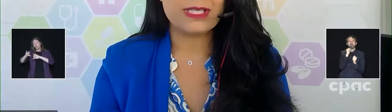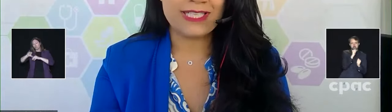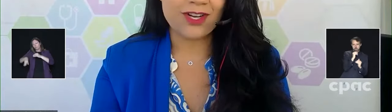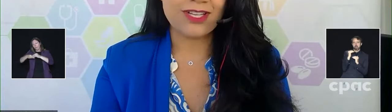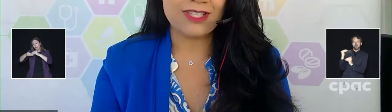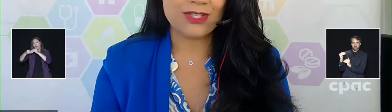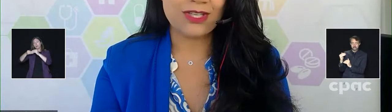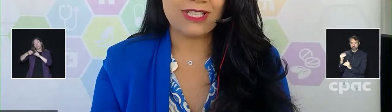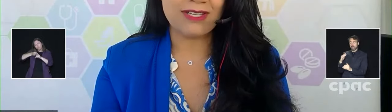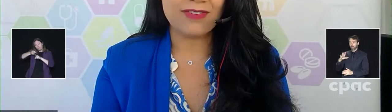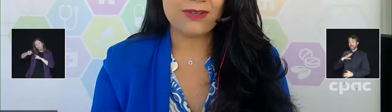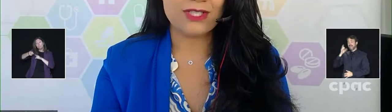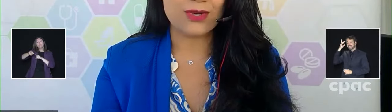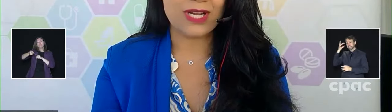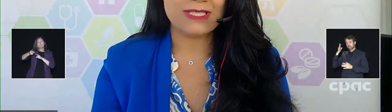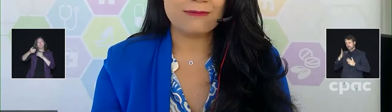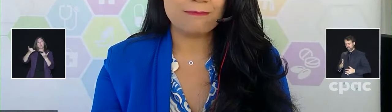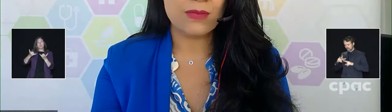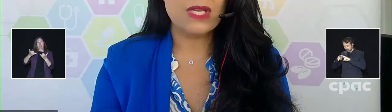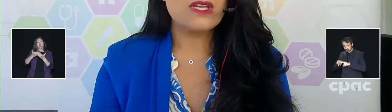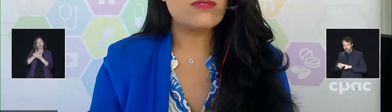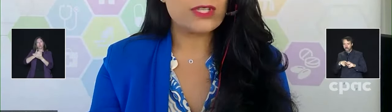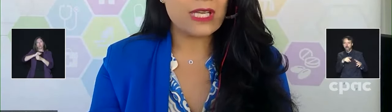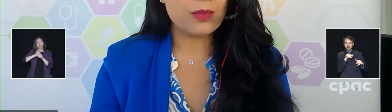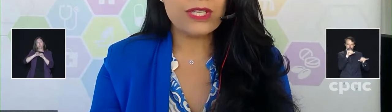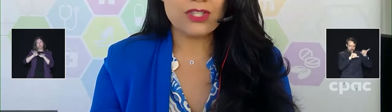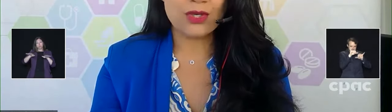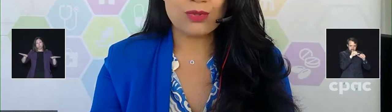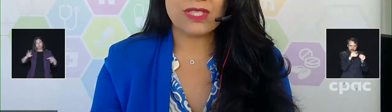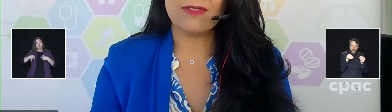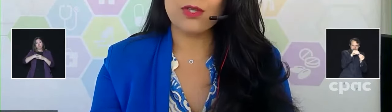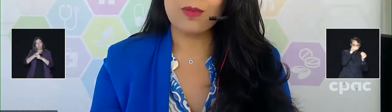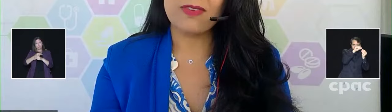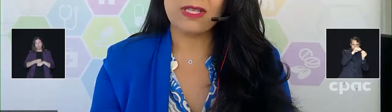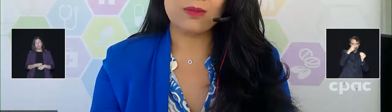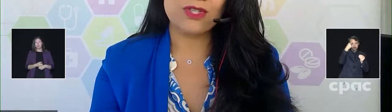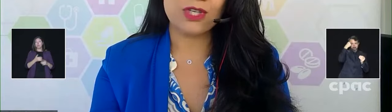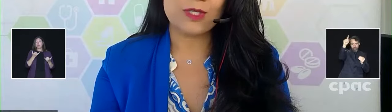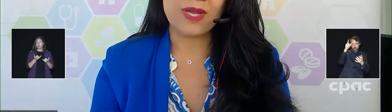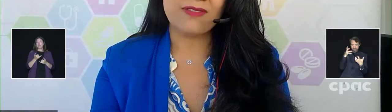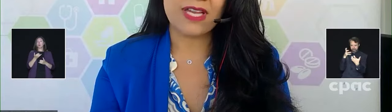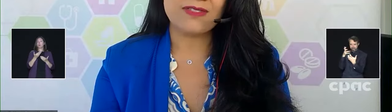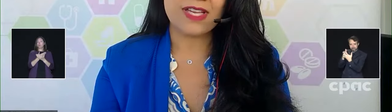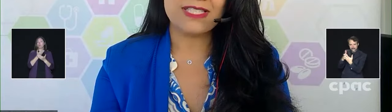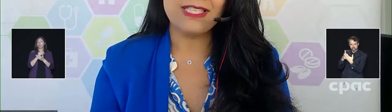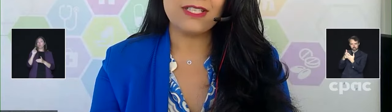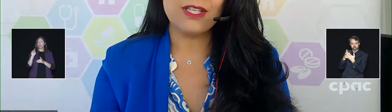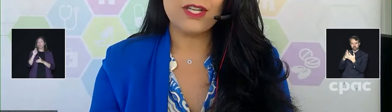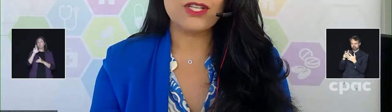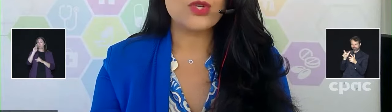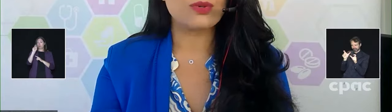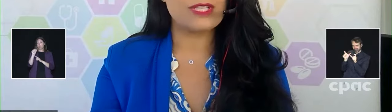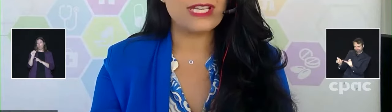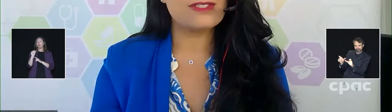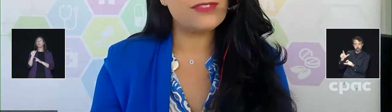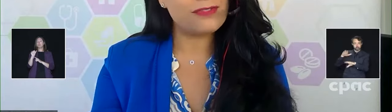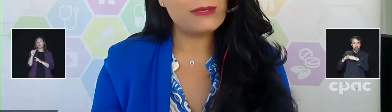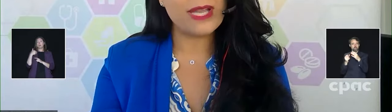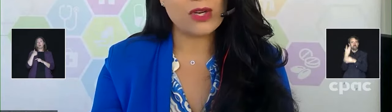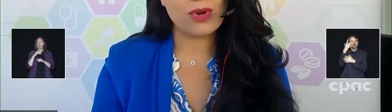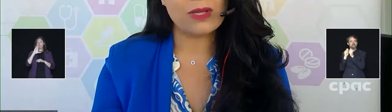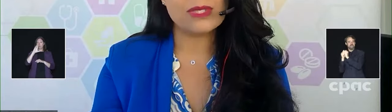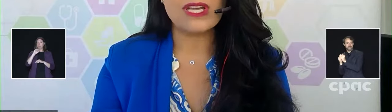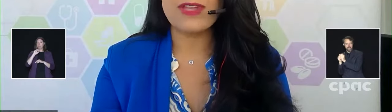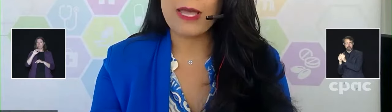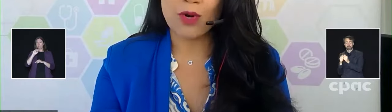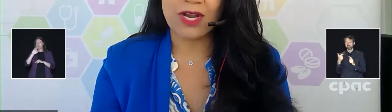specifically target the circulating virus strains. For example, each dose of the new bivalent Moderna spike-vax vaccine contains 50